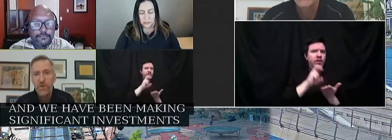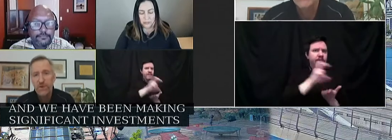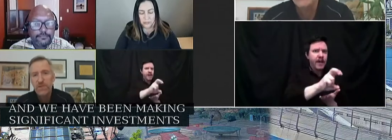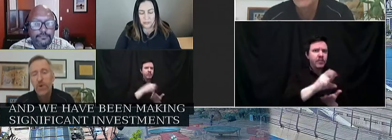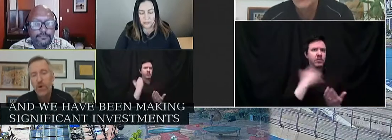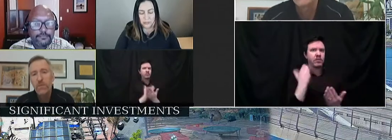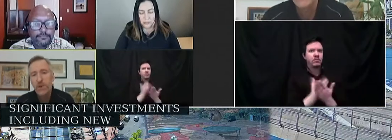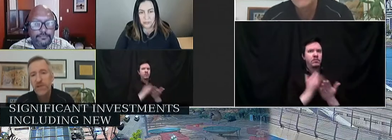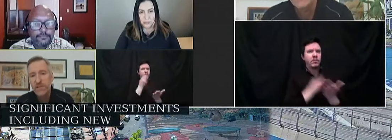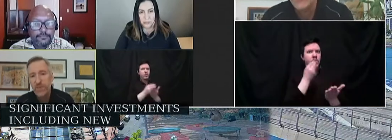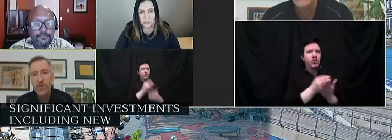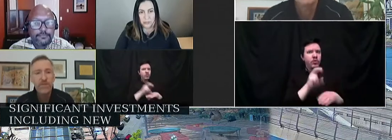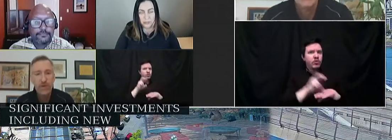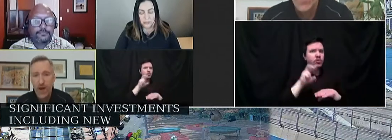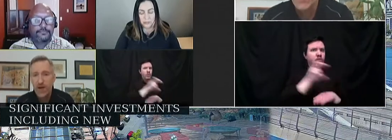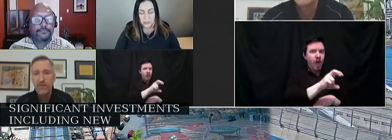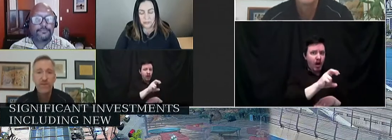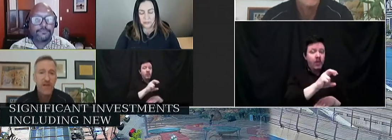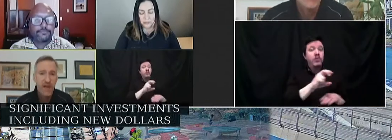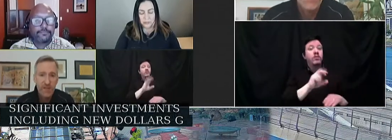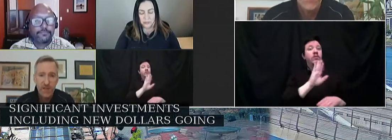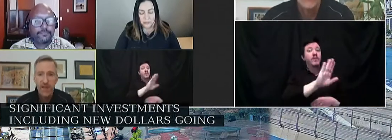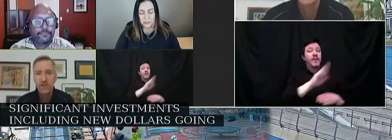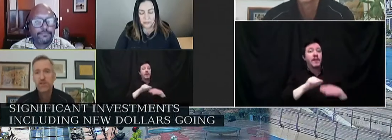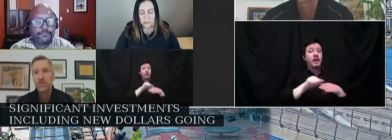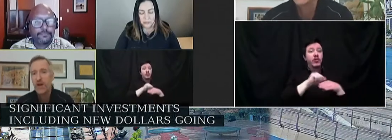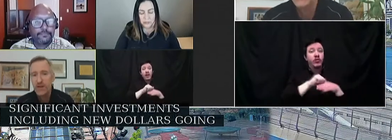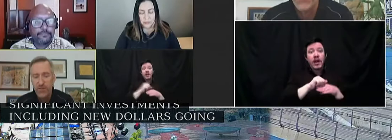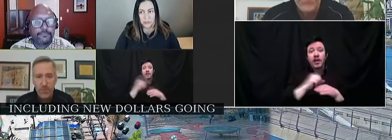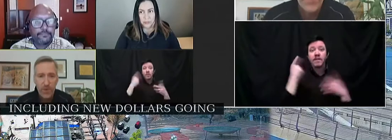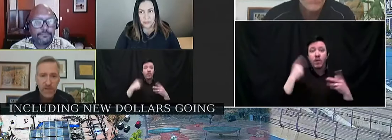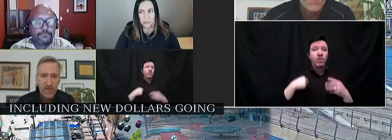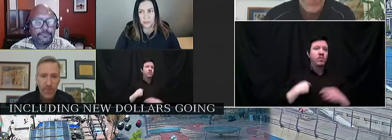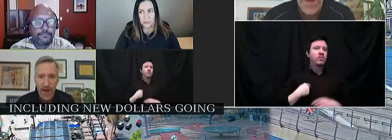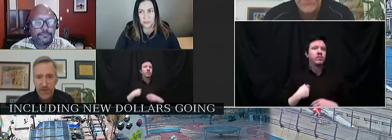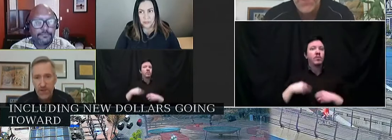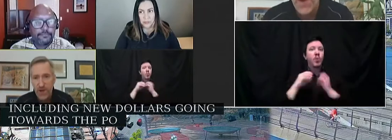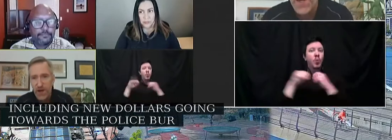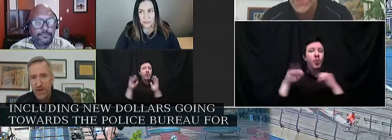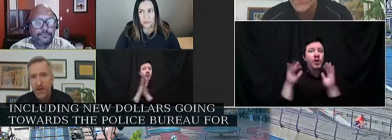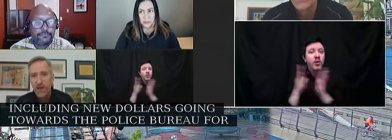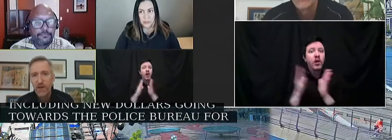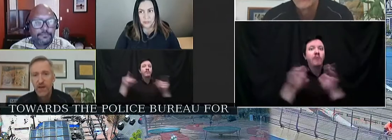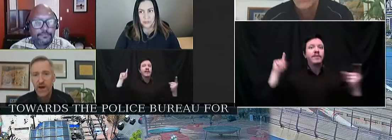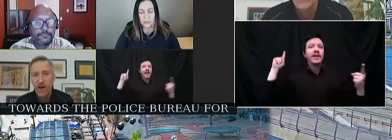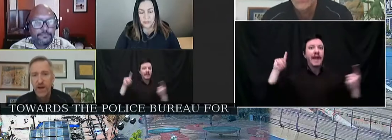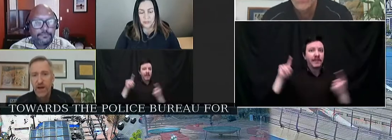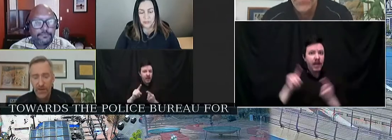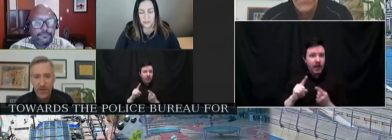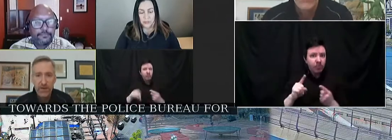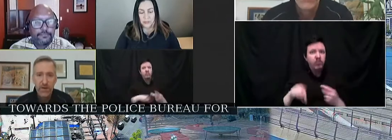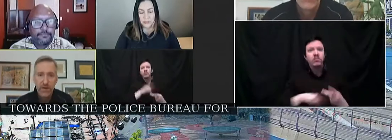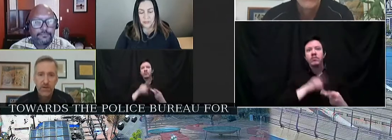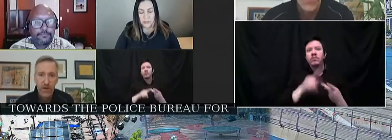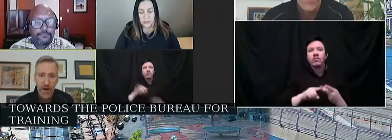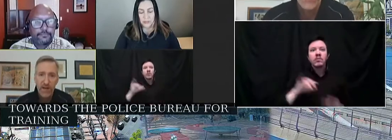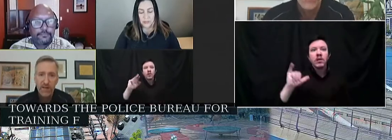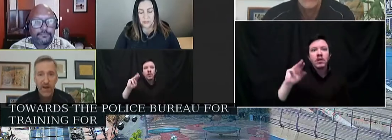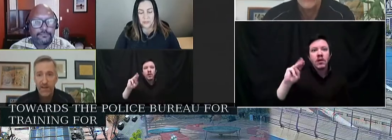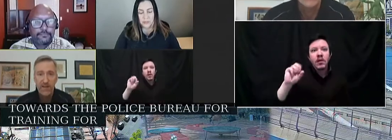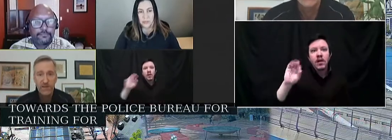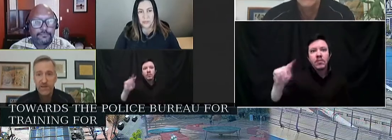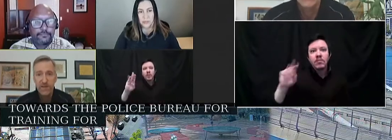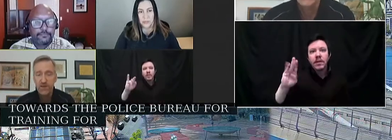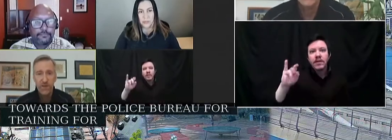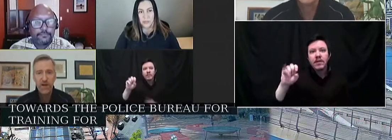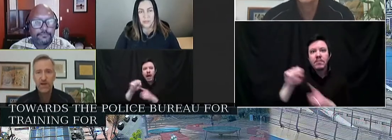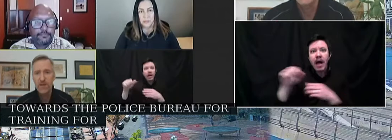going towards the Portland Police Bureau for training, for de-escalation training, for implicit bias training, and other training